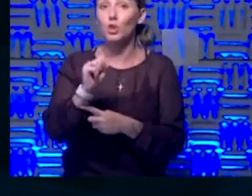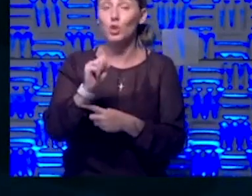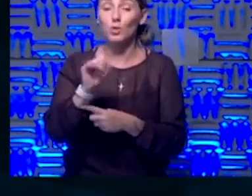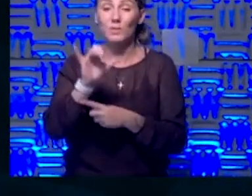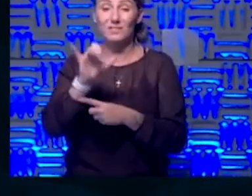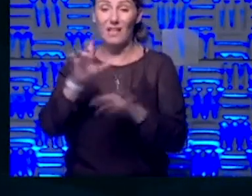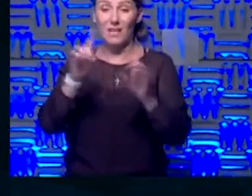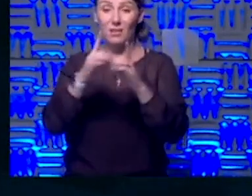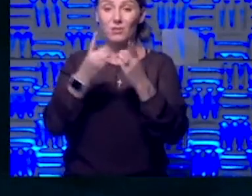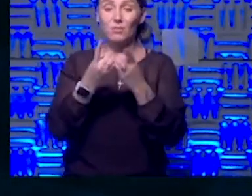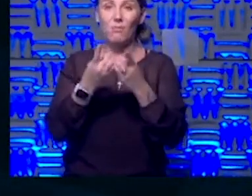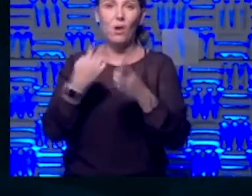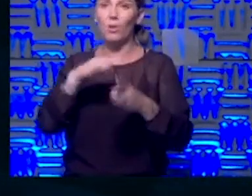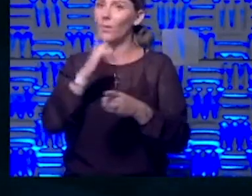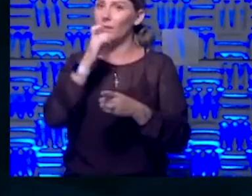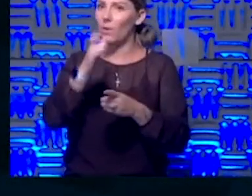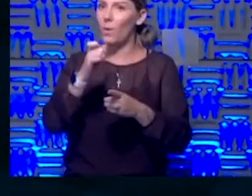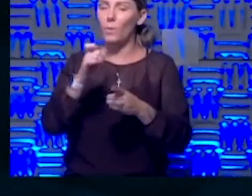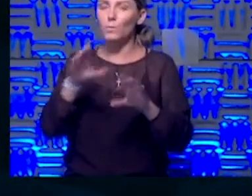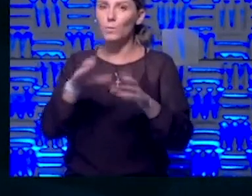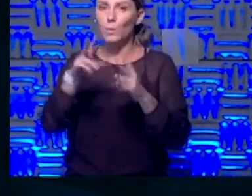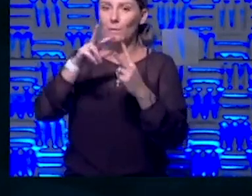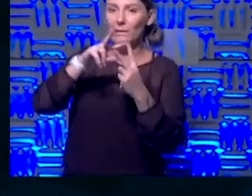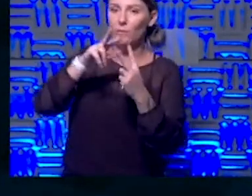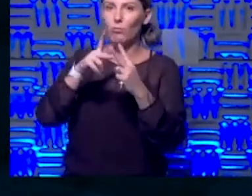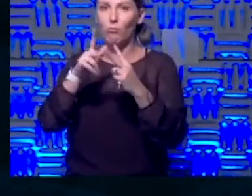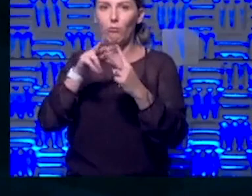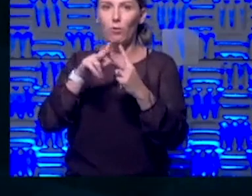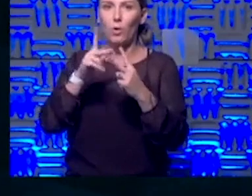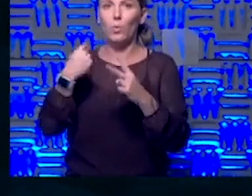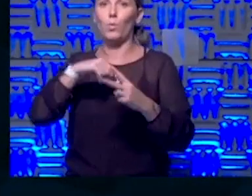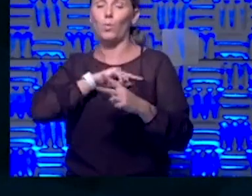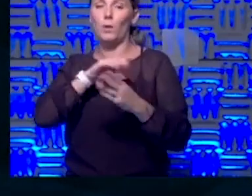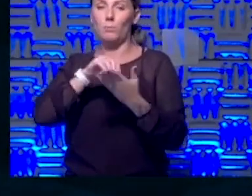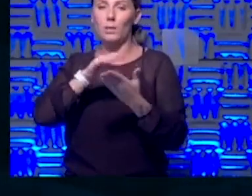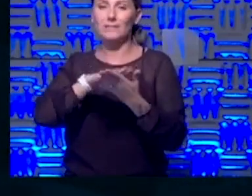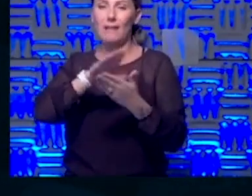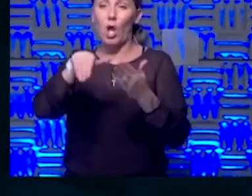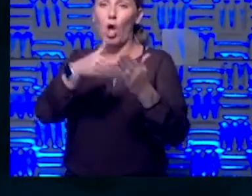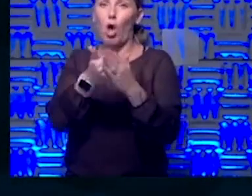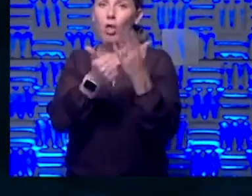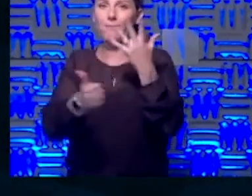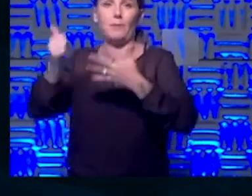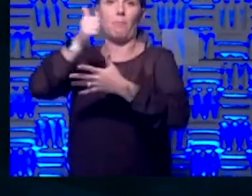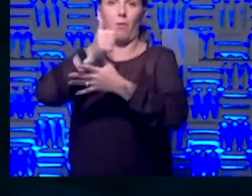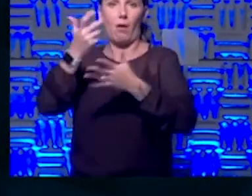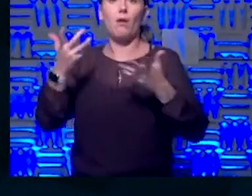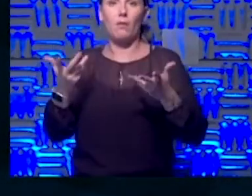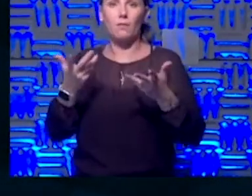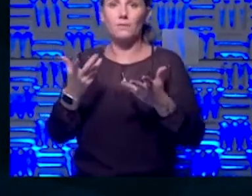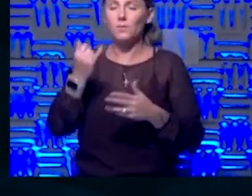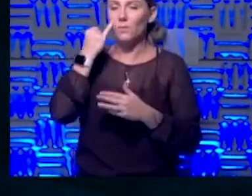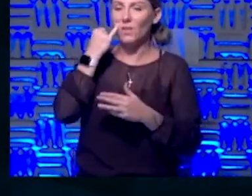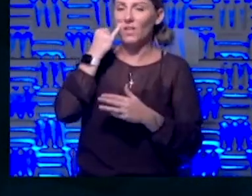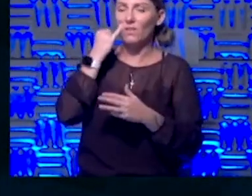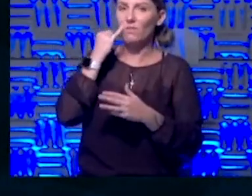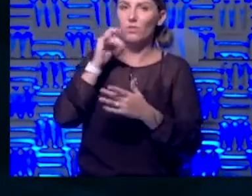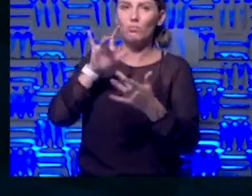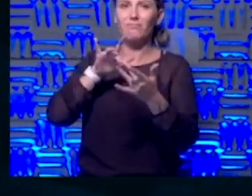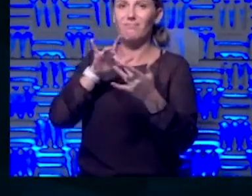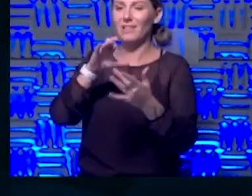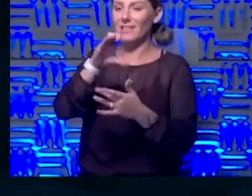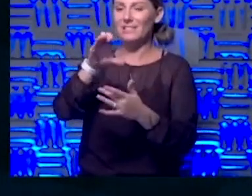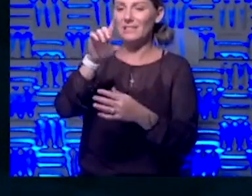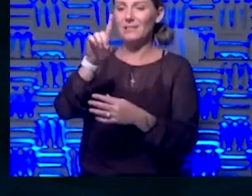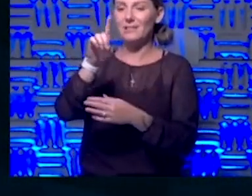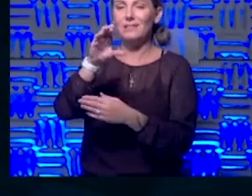you know, it's not that we do an either or. We do all of the above. And so if you actually go to the CDC website and look at